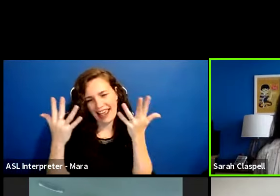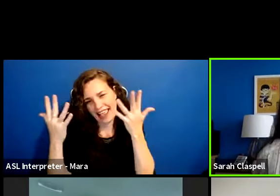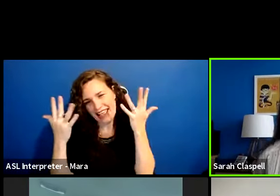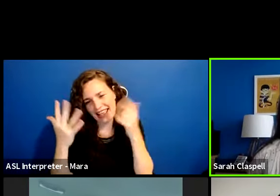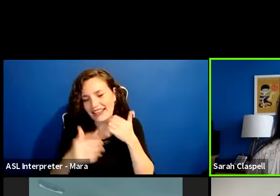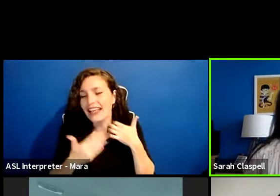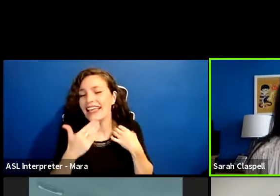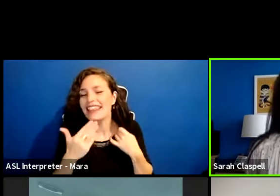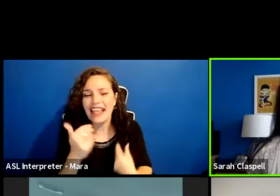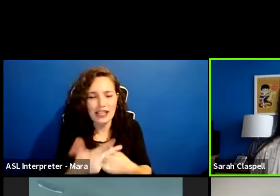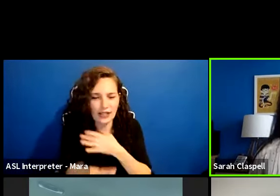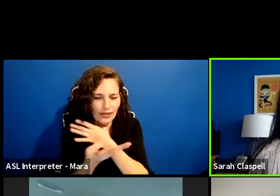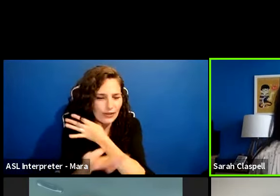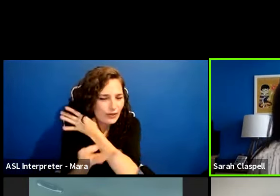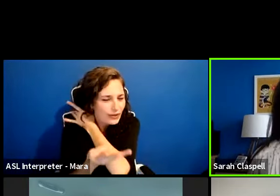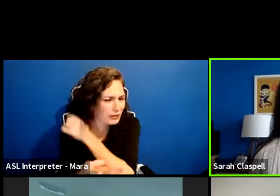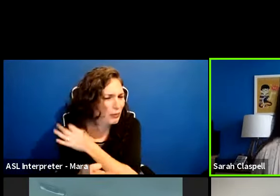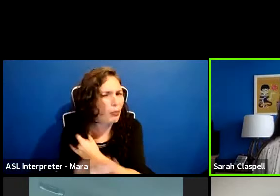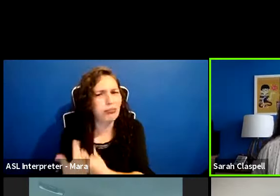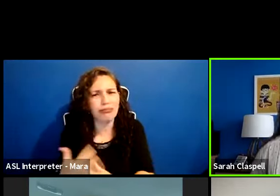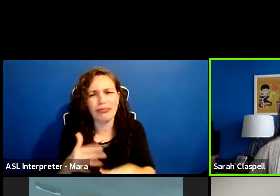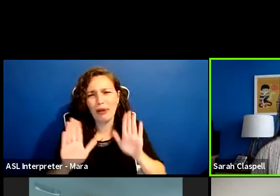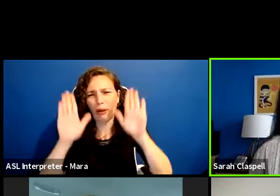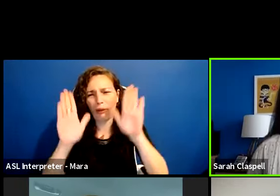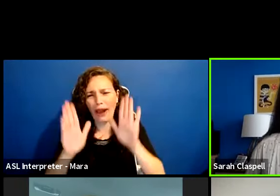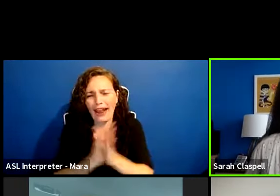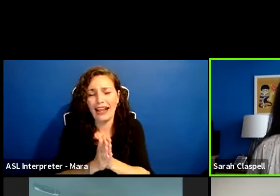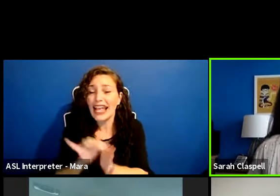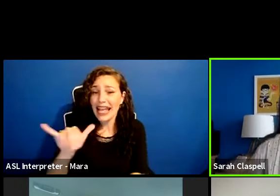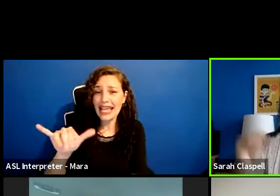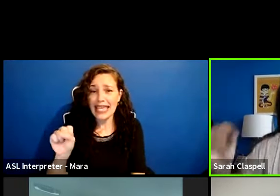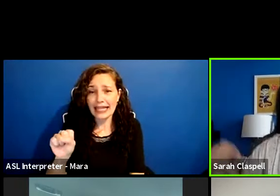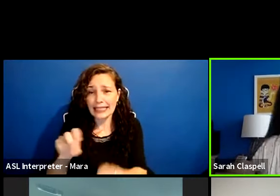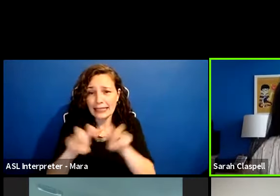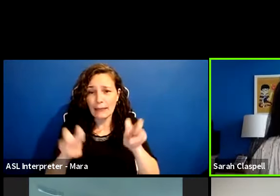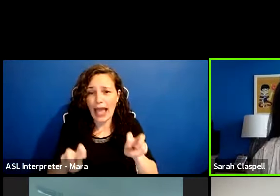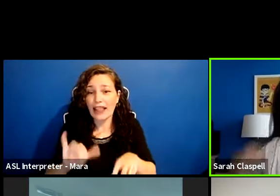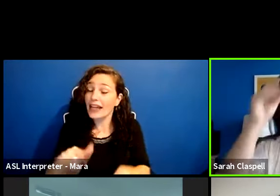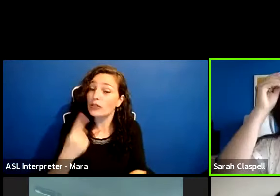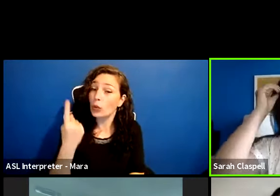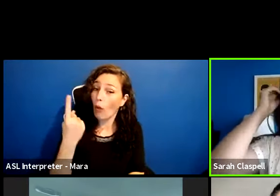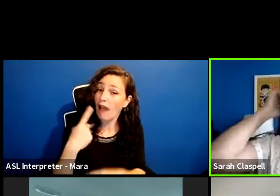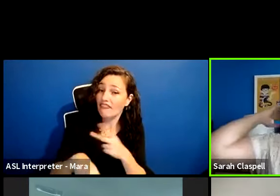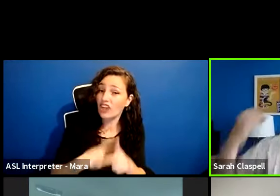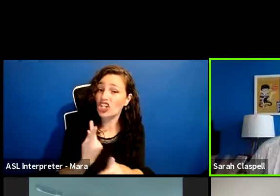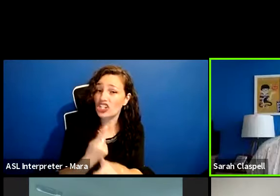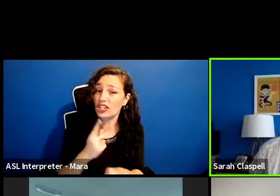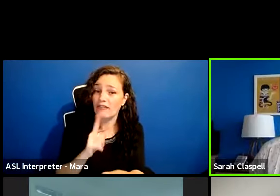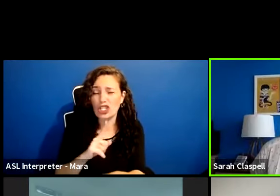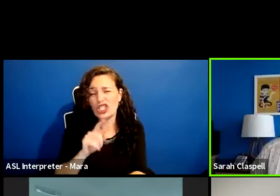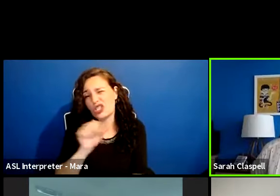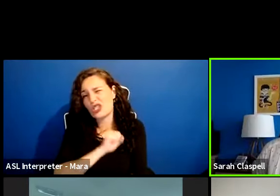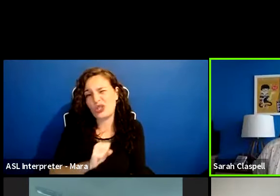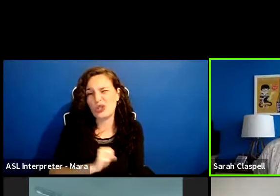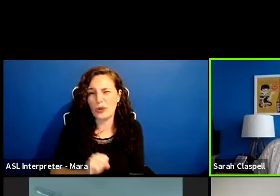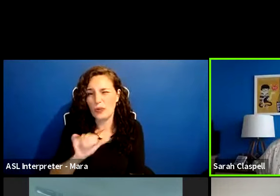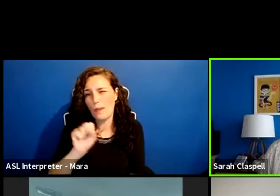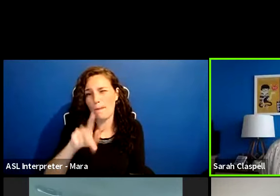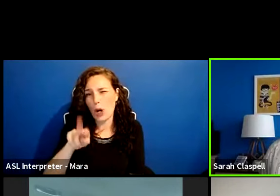Thank you guys. Great. That was guest panel. That's one version of a super. Yes. And I,